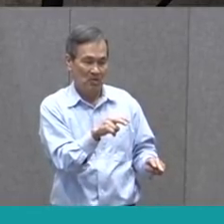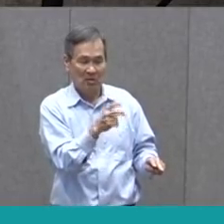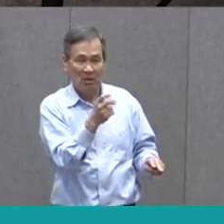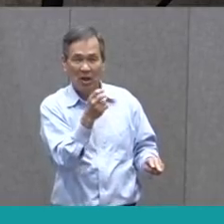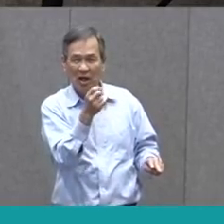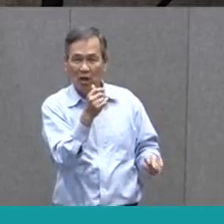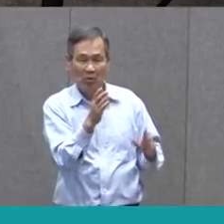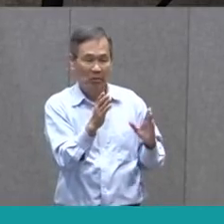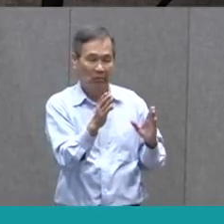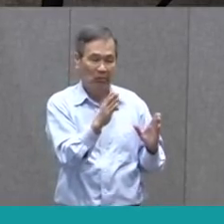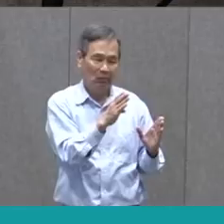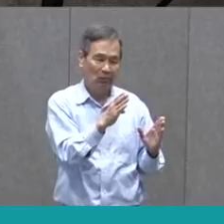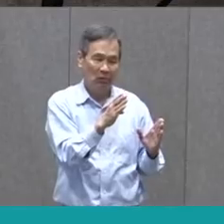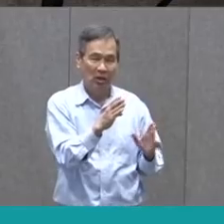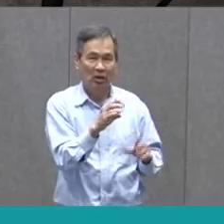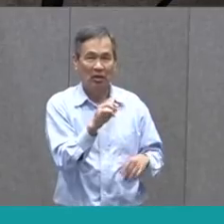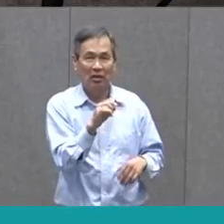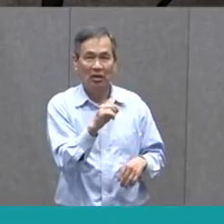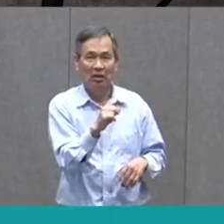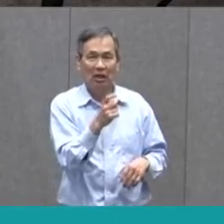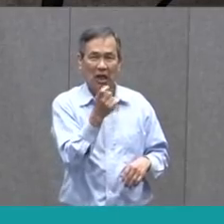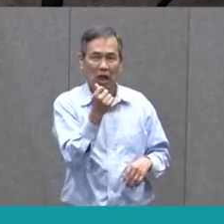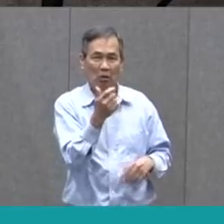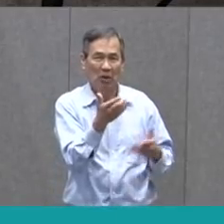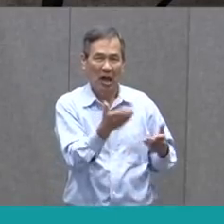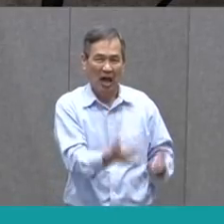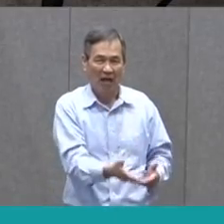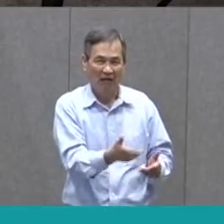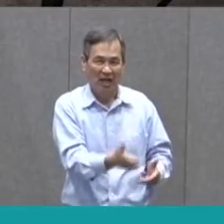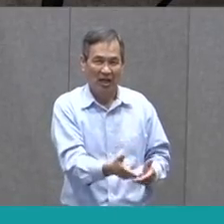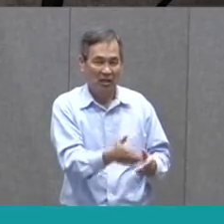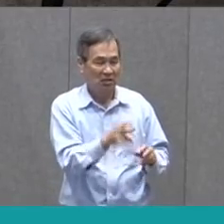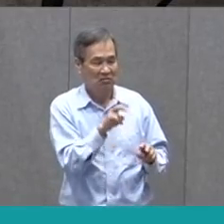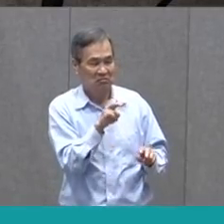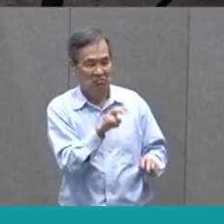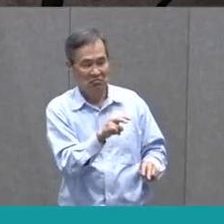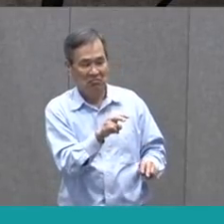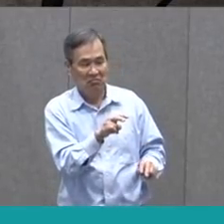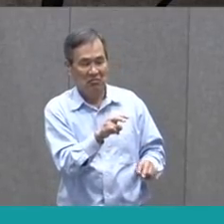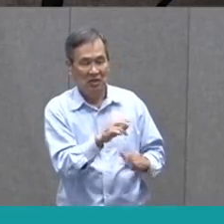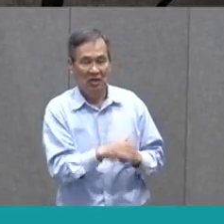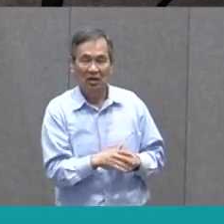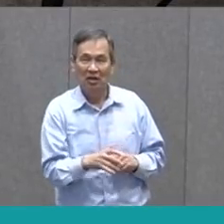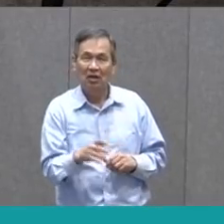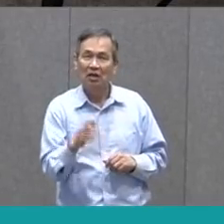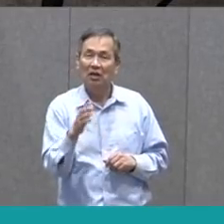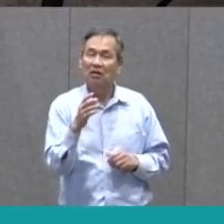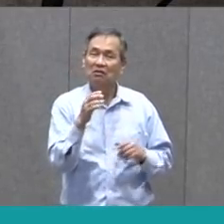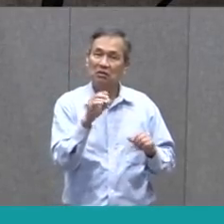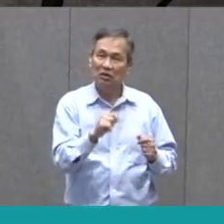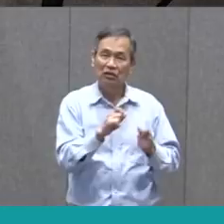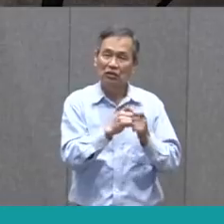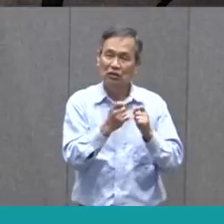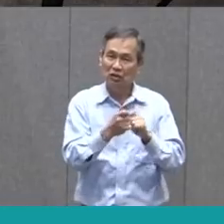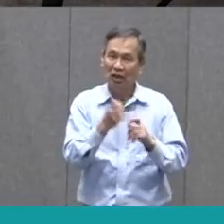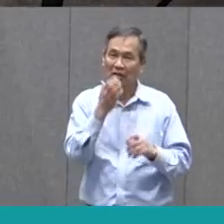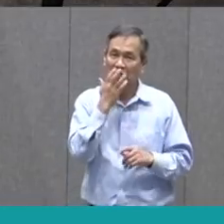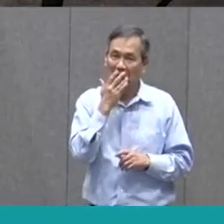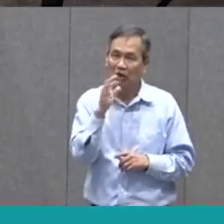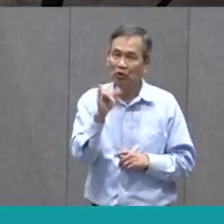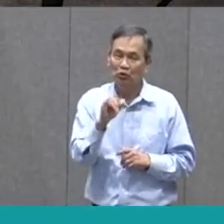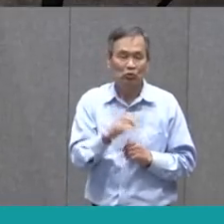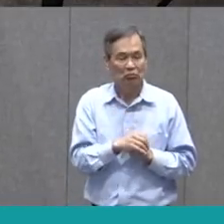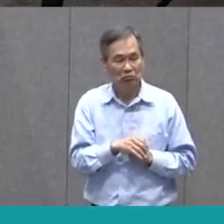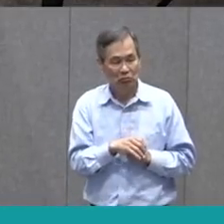left. And it's a bit heavier than expected. The color could use a bit of work, too.